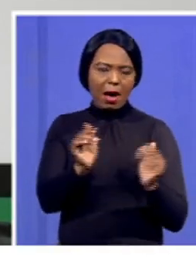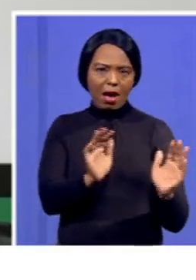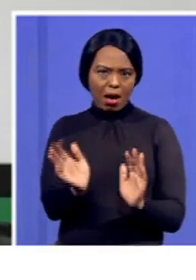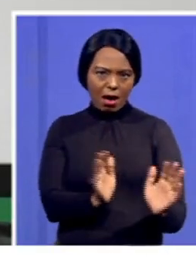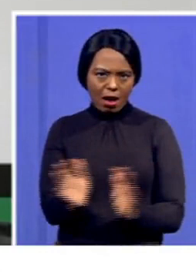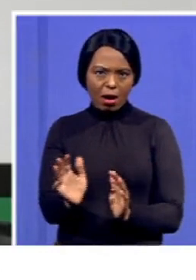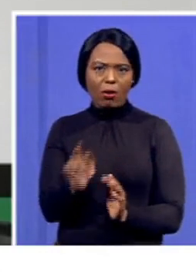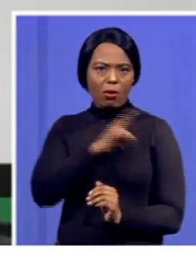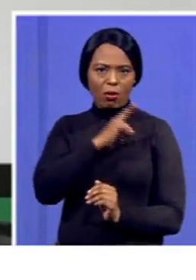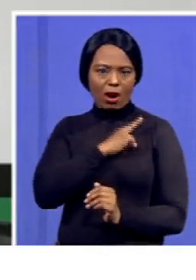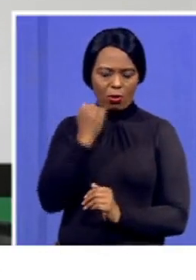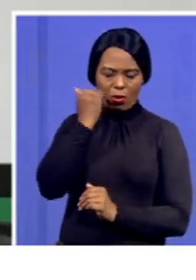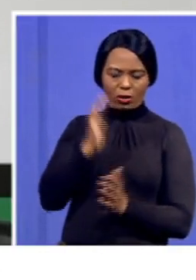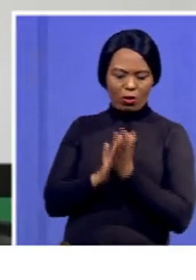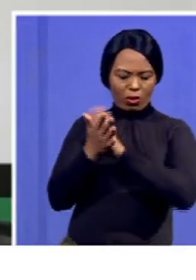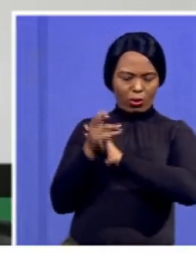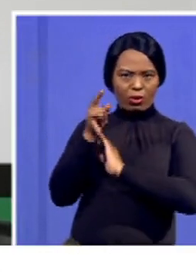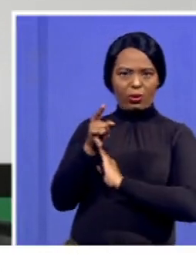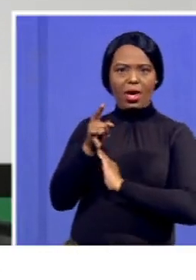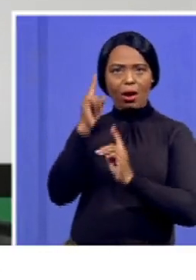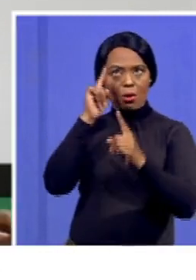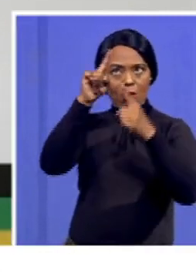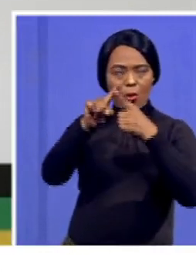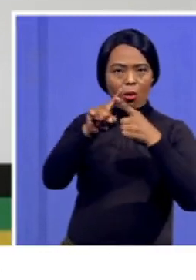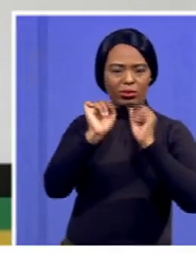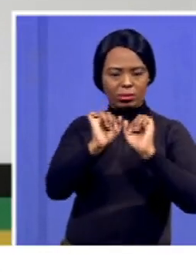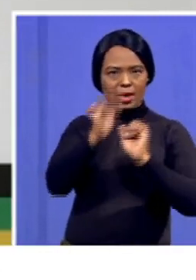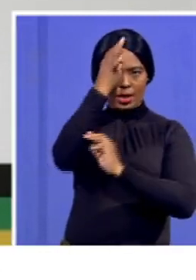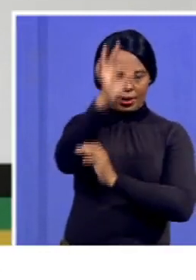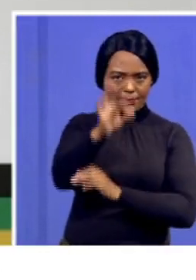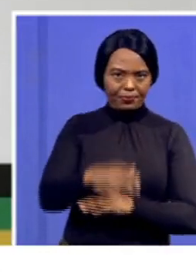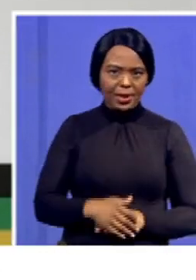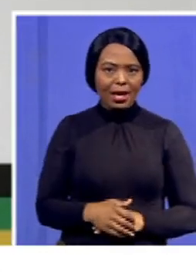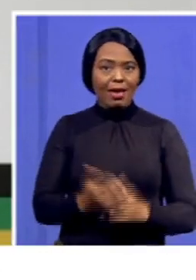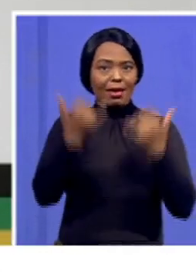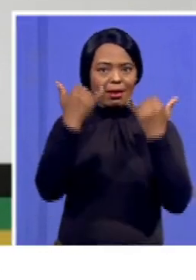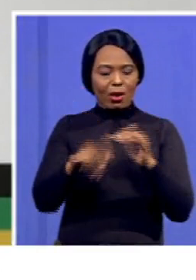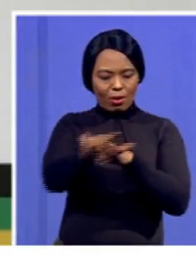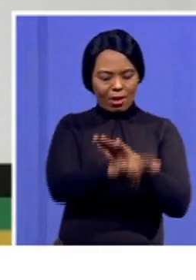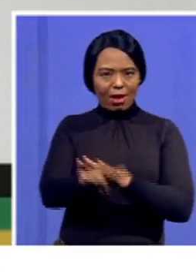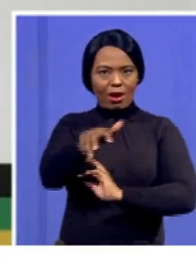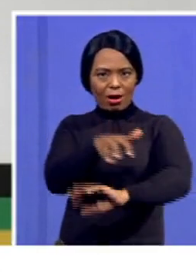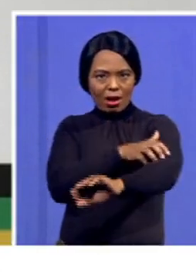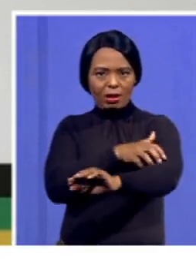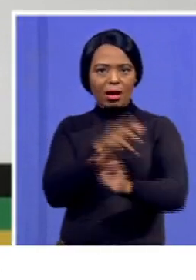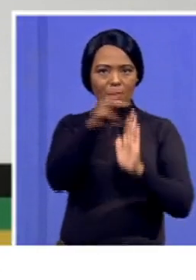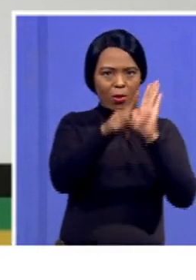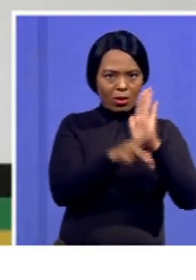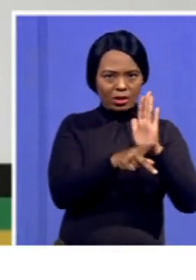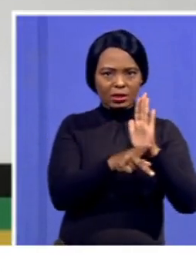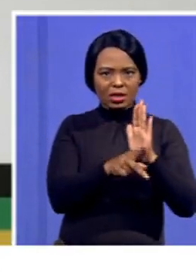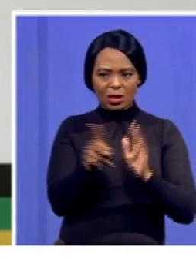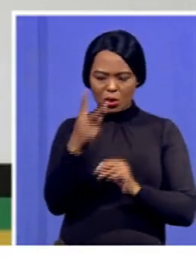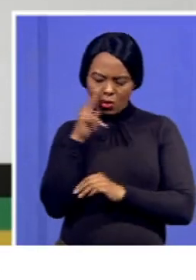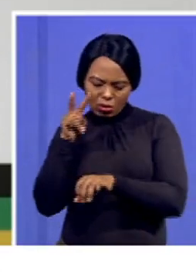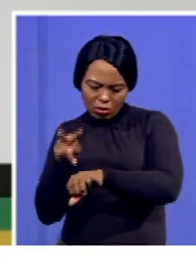compromise our sovereignty as a state. Land reform, agricultural policy. I know I see you're looking at